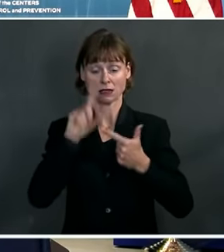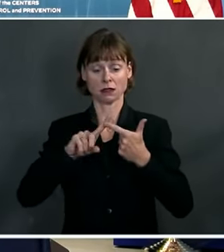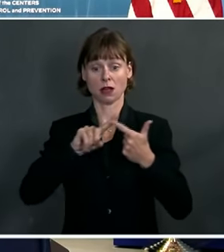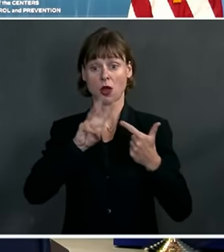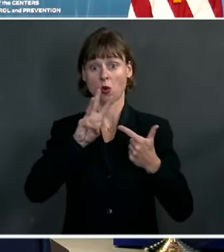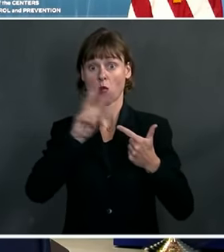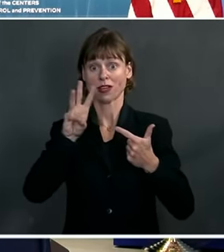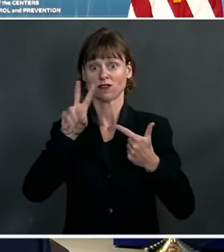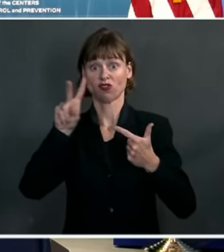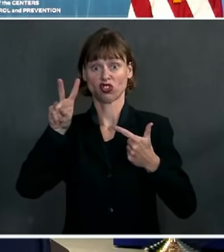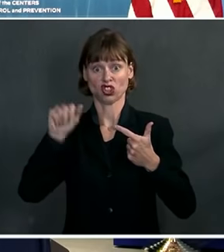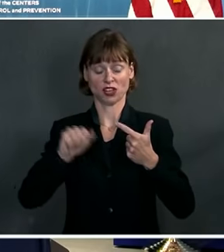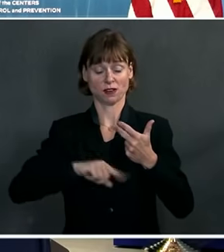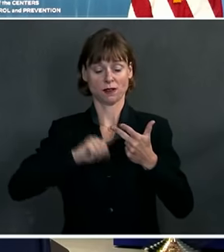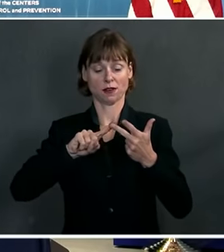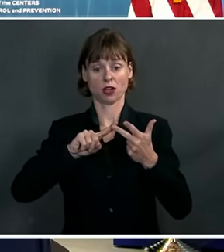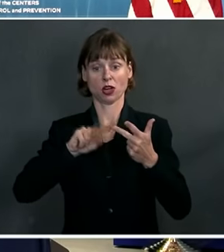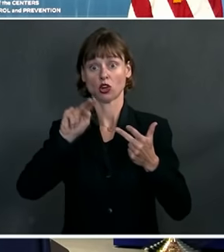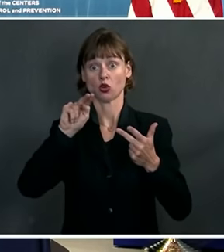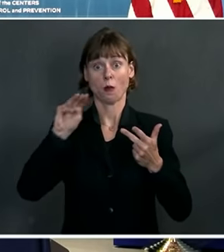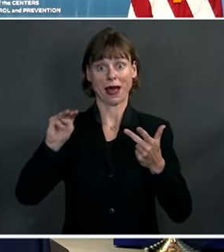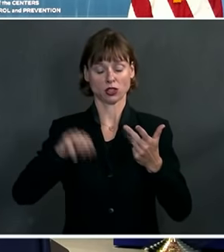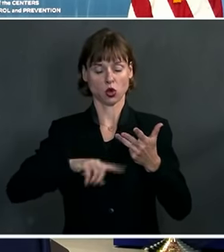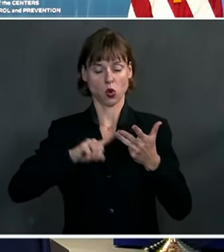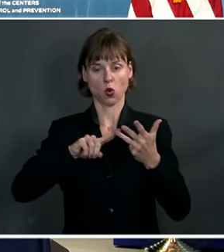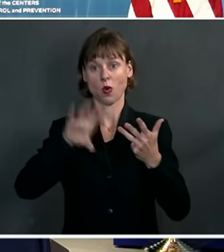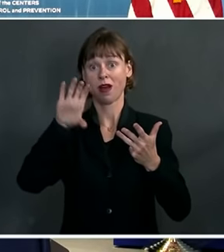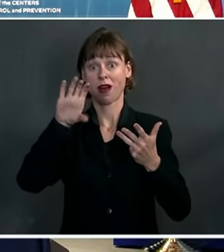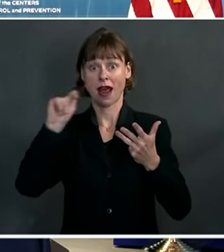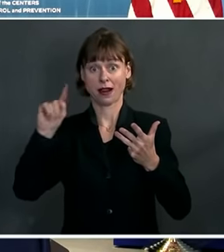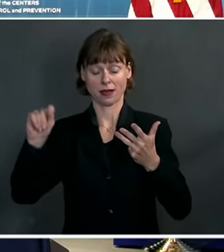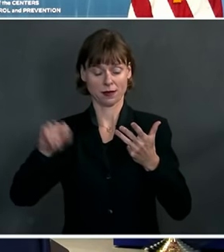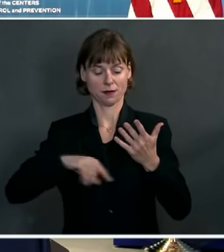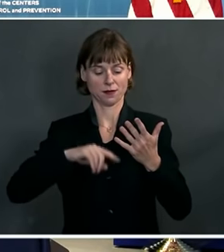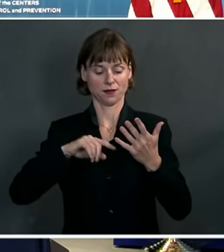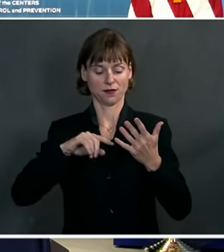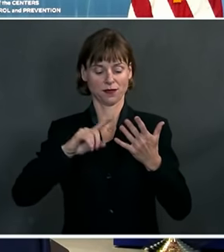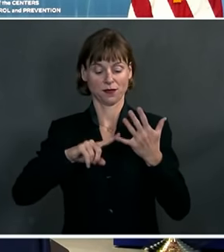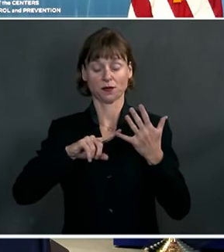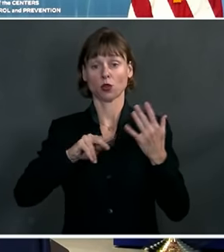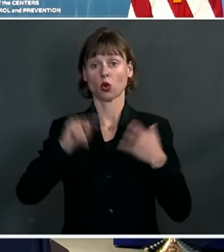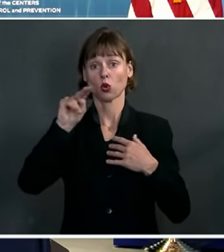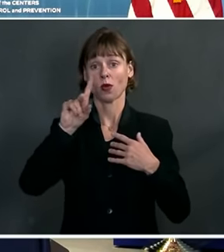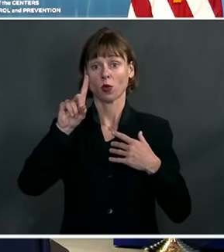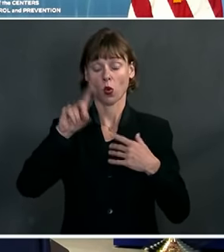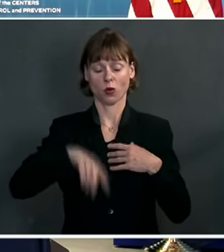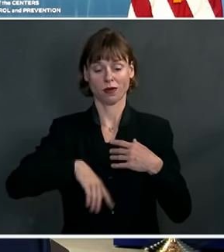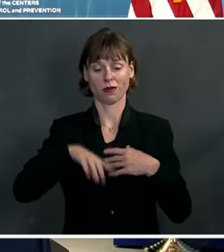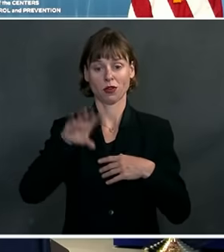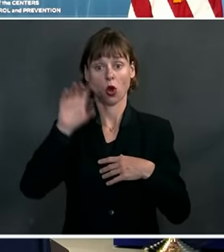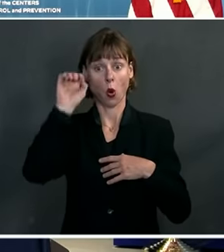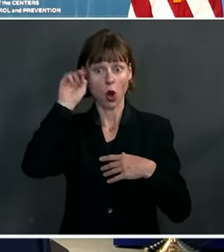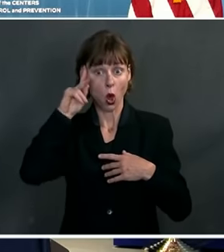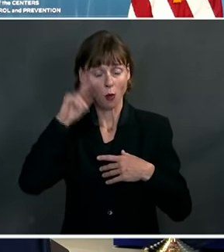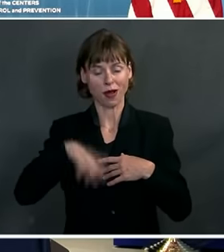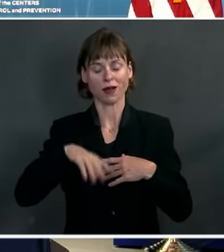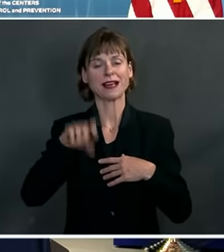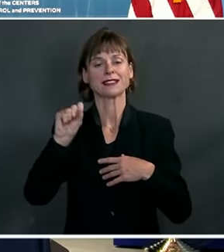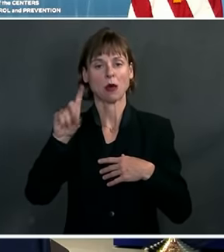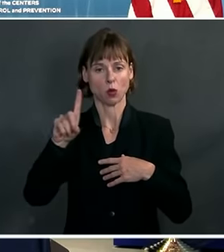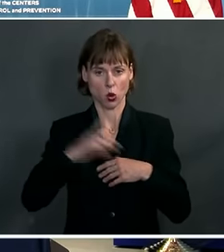West Virginia, New Mexico, Connecticut, North Dakota, Oklahoma, and South Dakota.